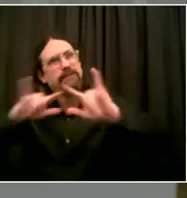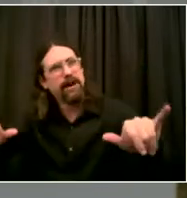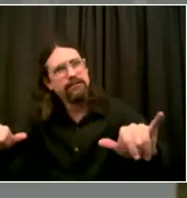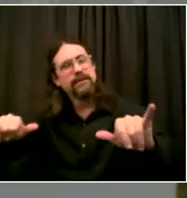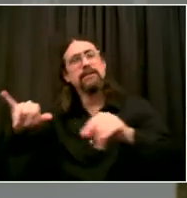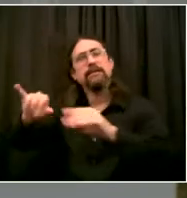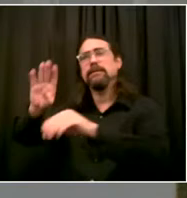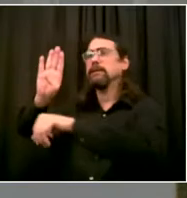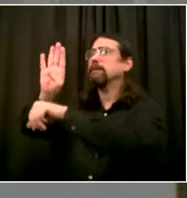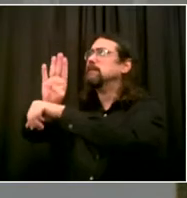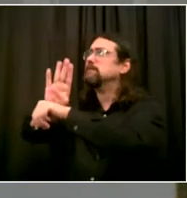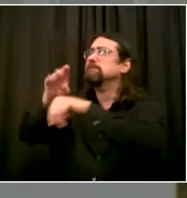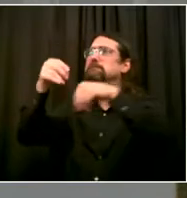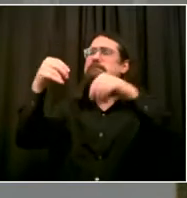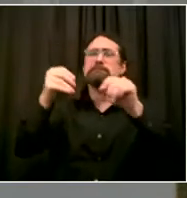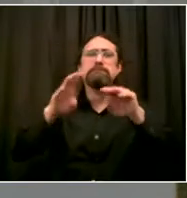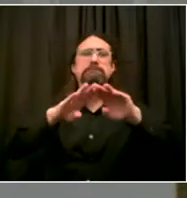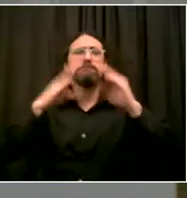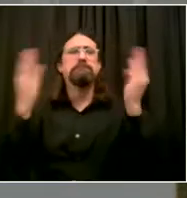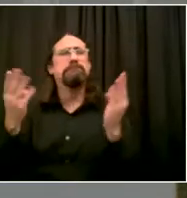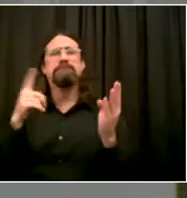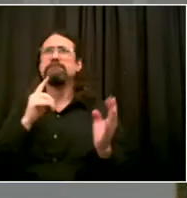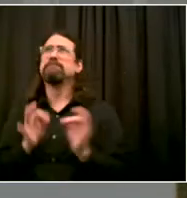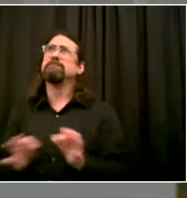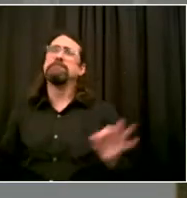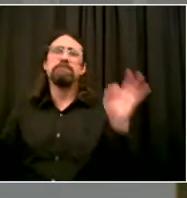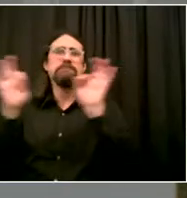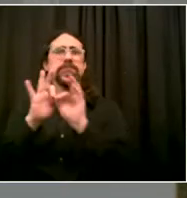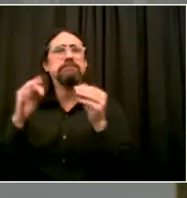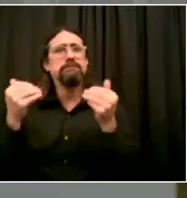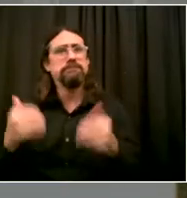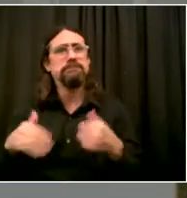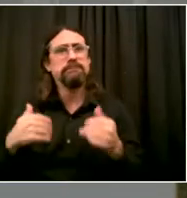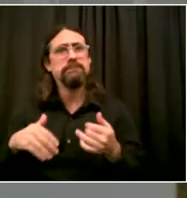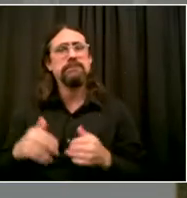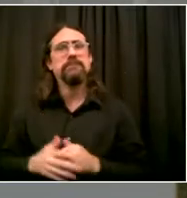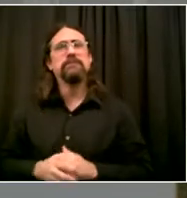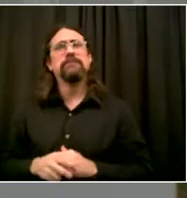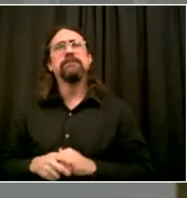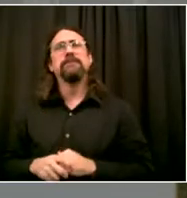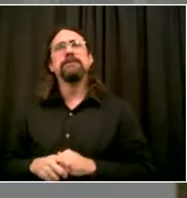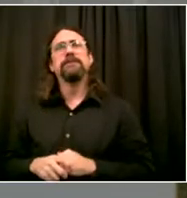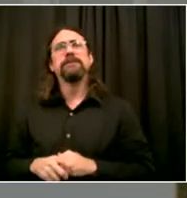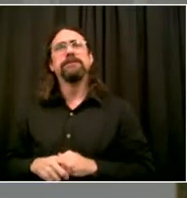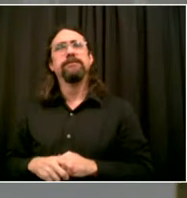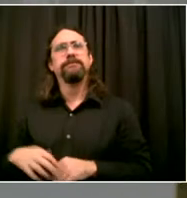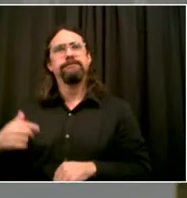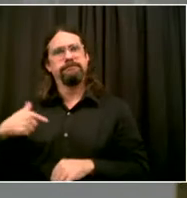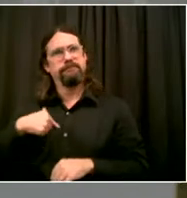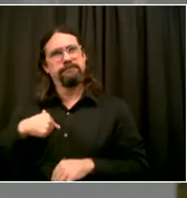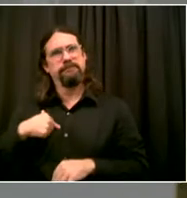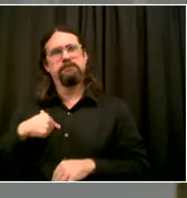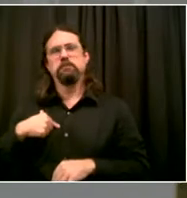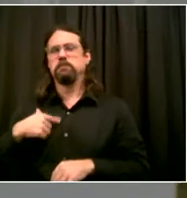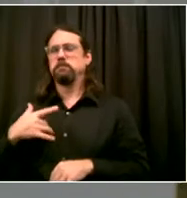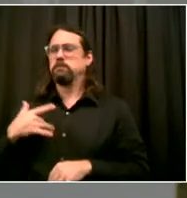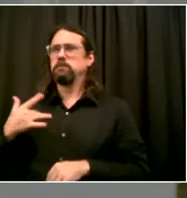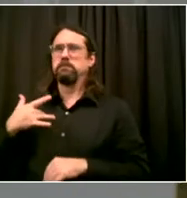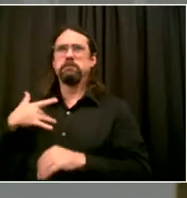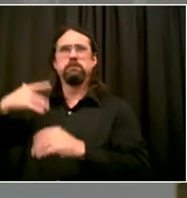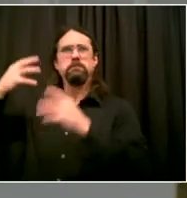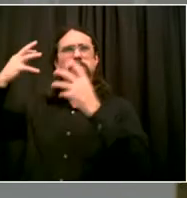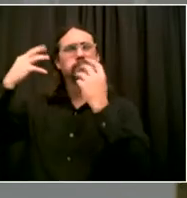our store. And I think and I believe the storefront program will be a